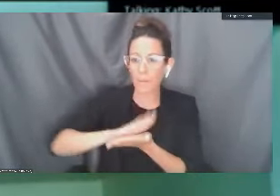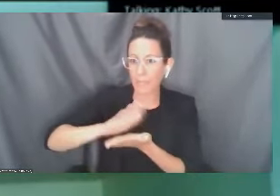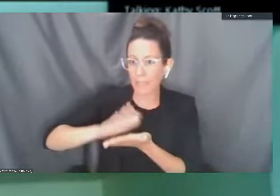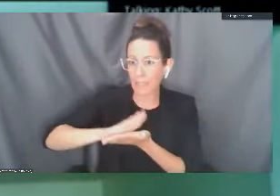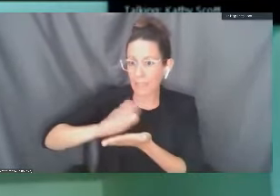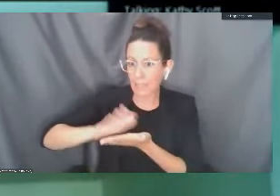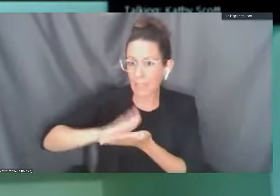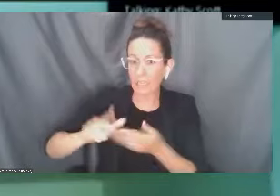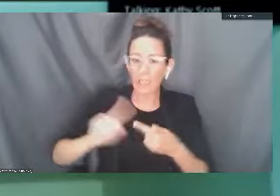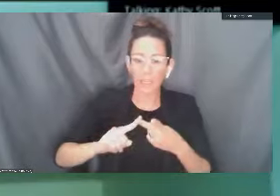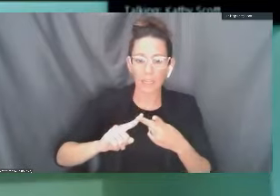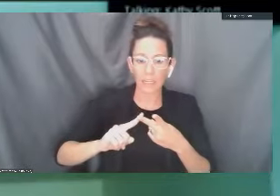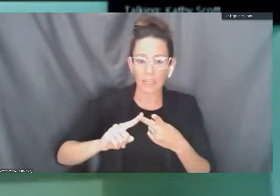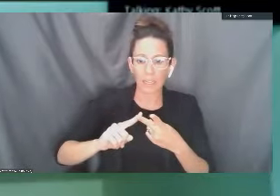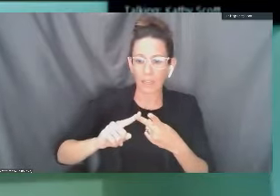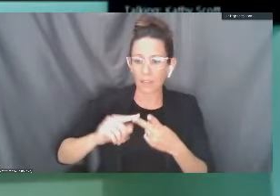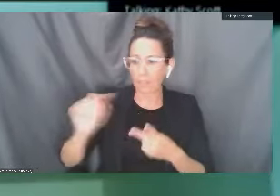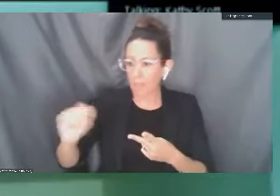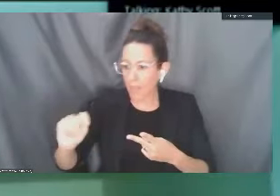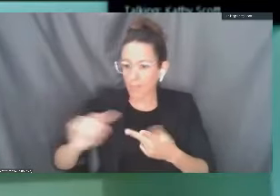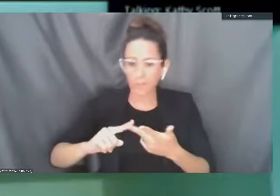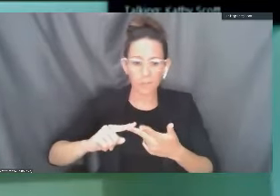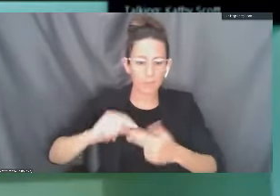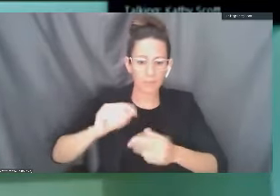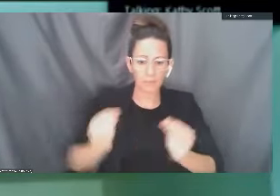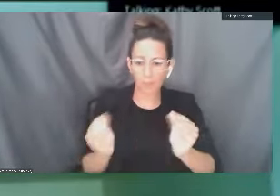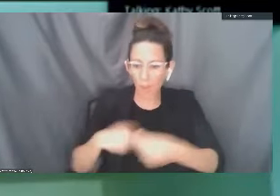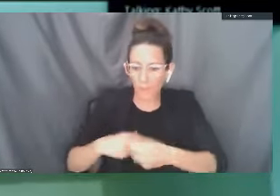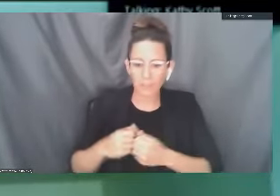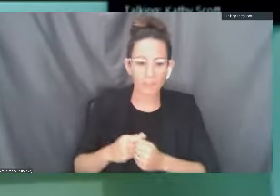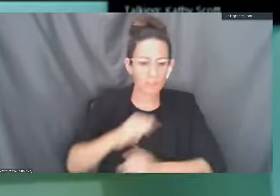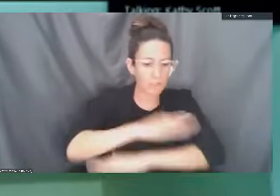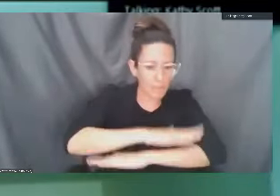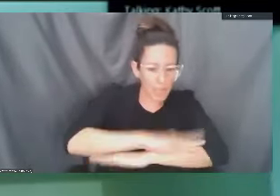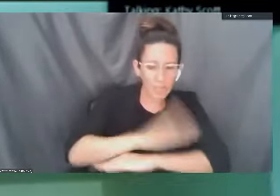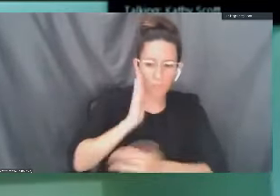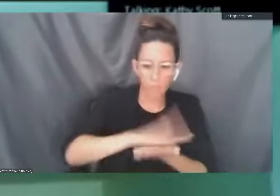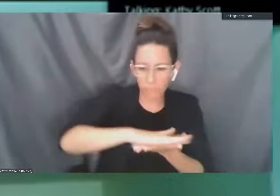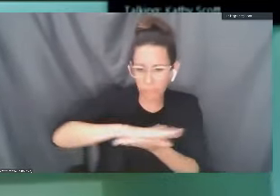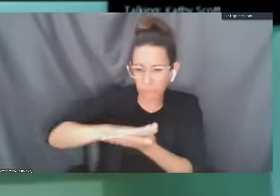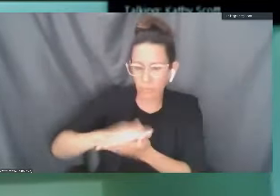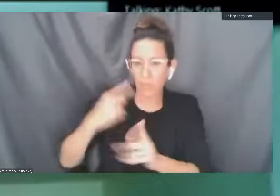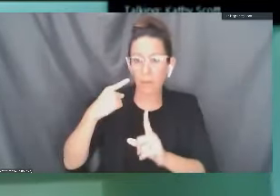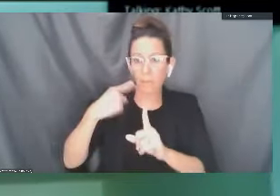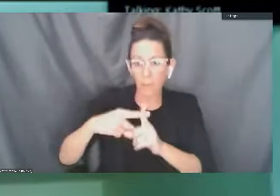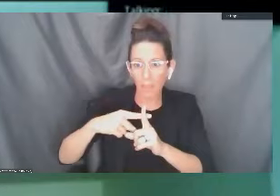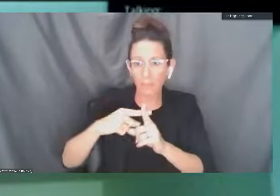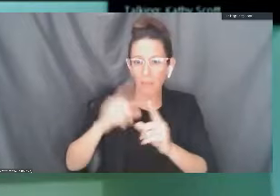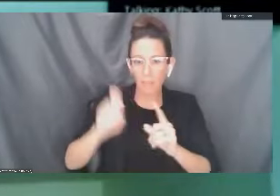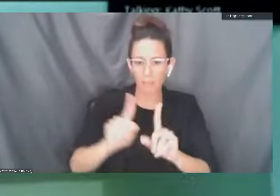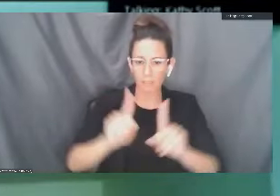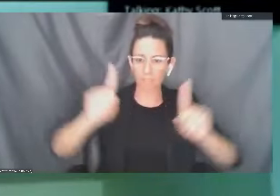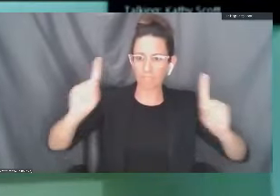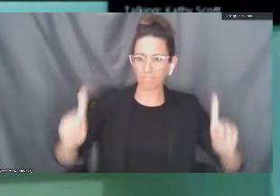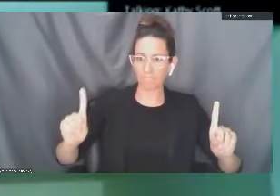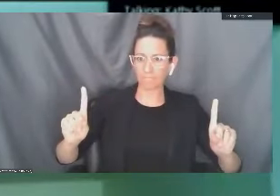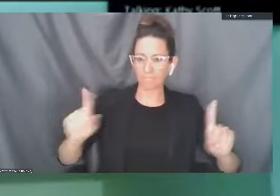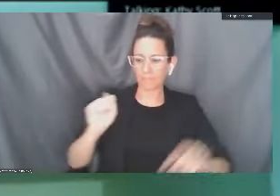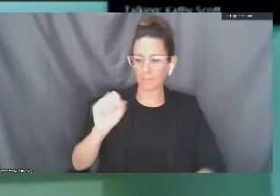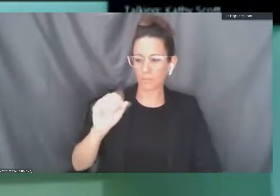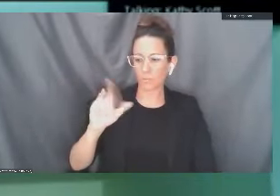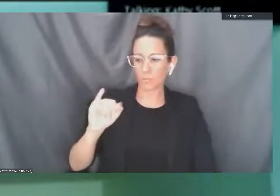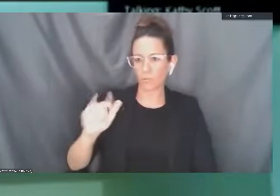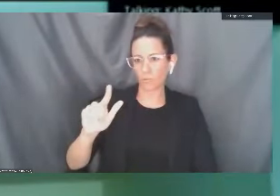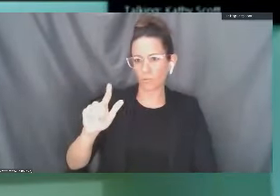workspaces, and nearby restrooms throughout the day. And we will be engaging in social distancing. For each program,